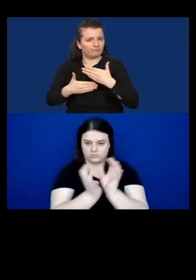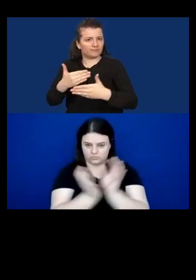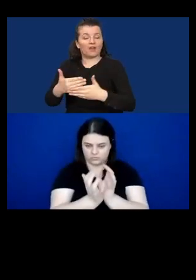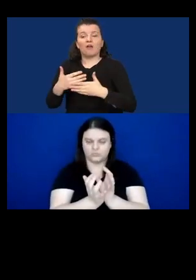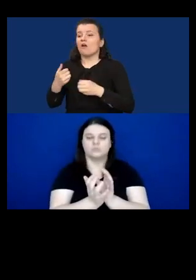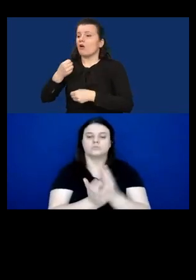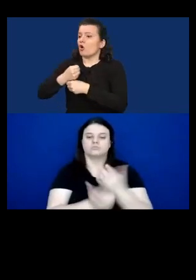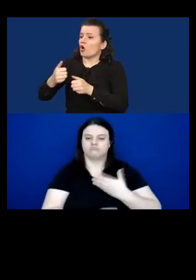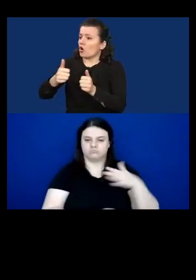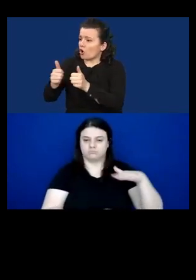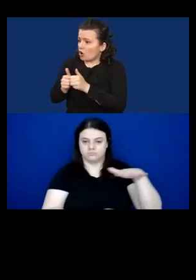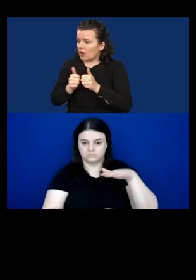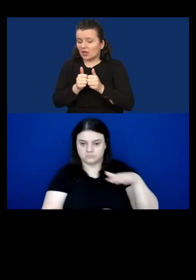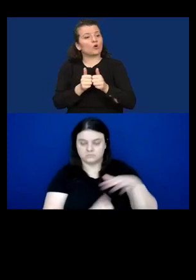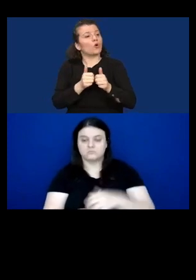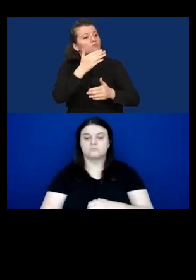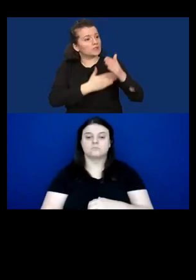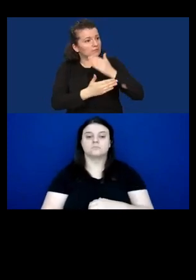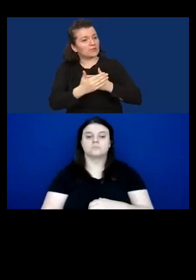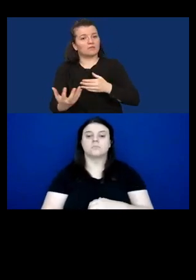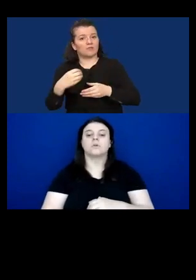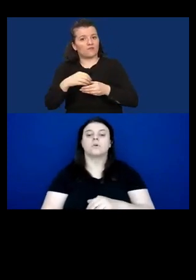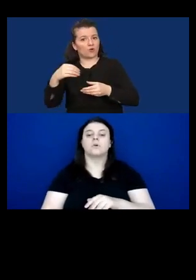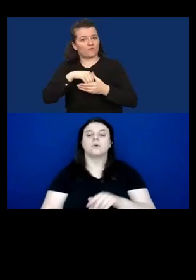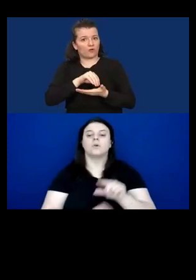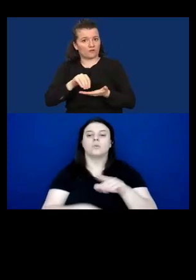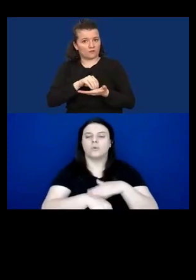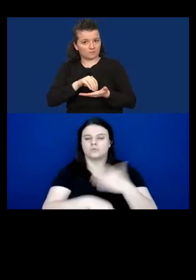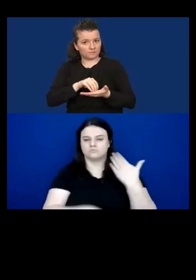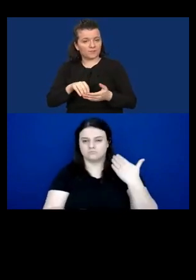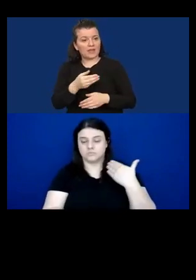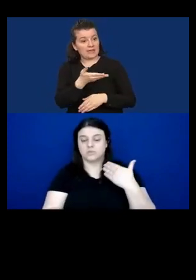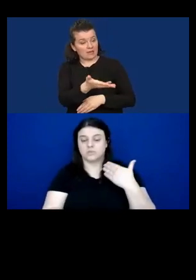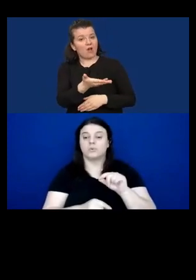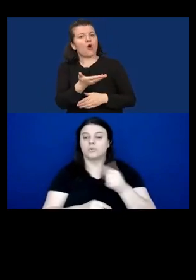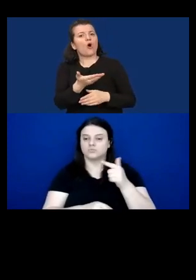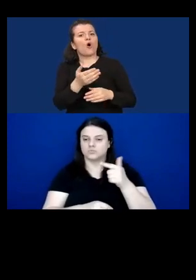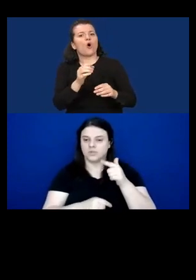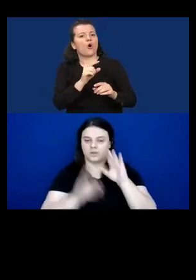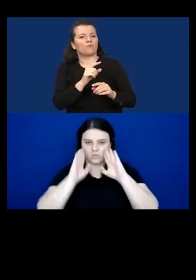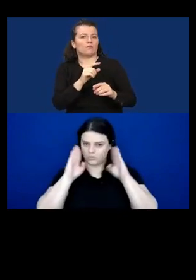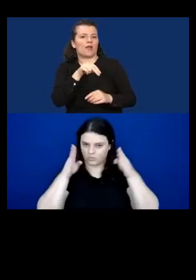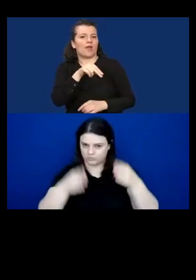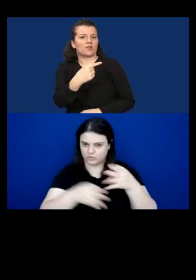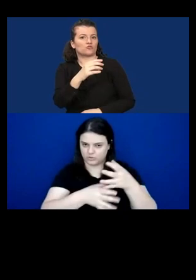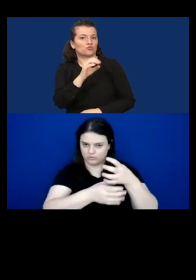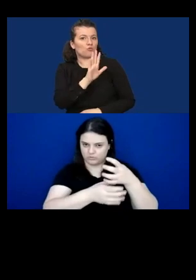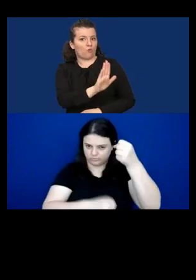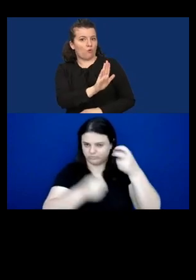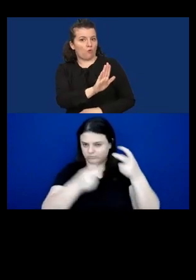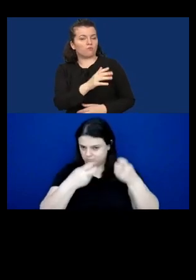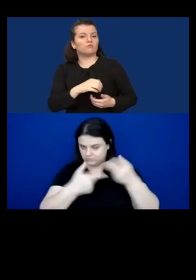disability who have recently formed a non-profit, non-governmental organization based in